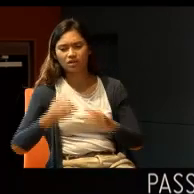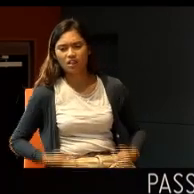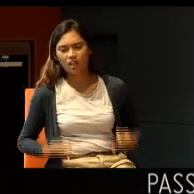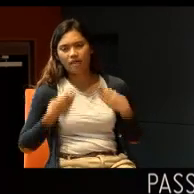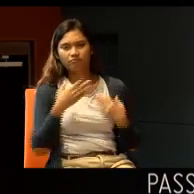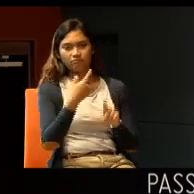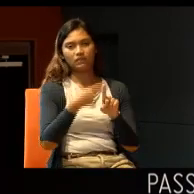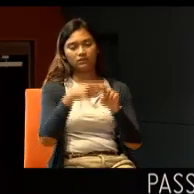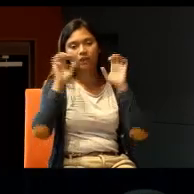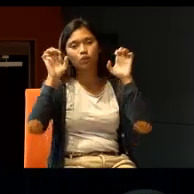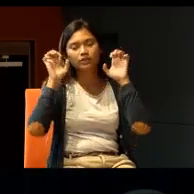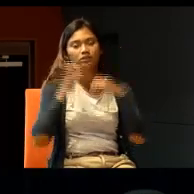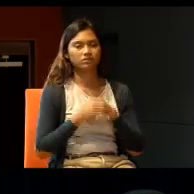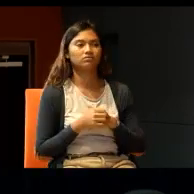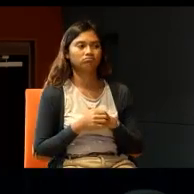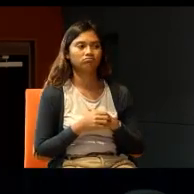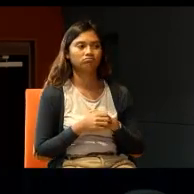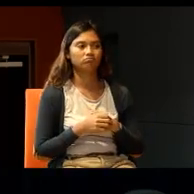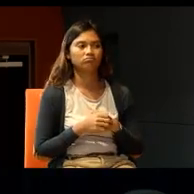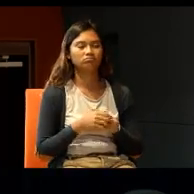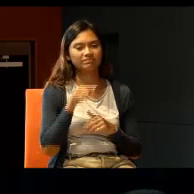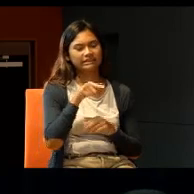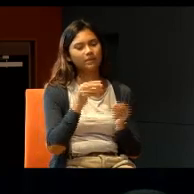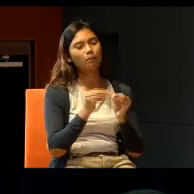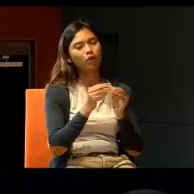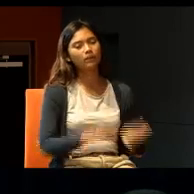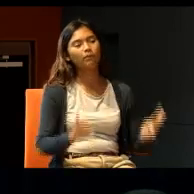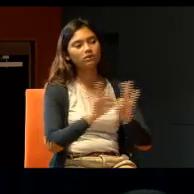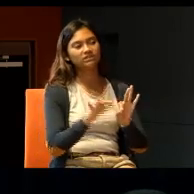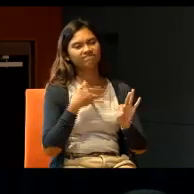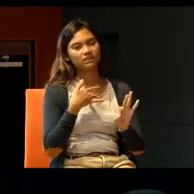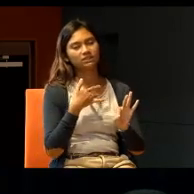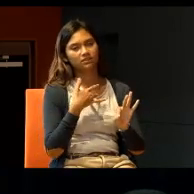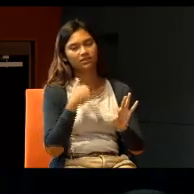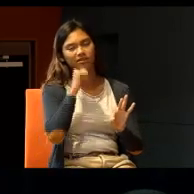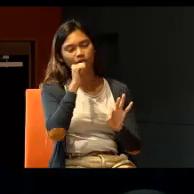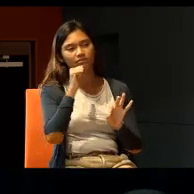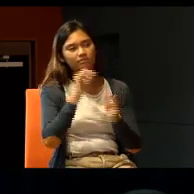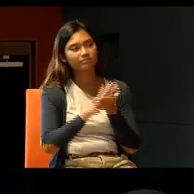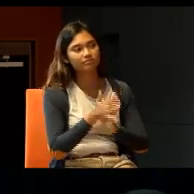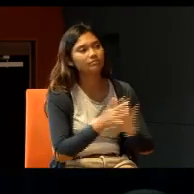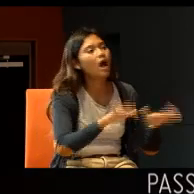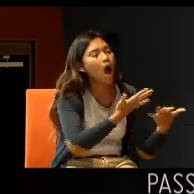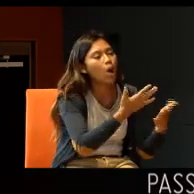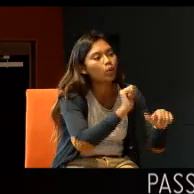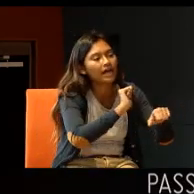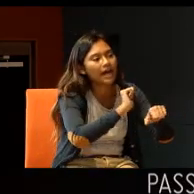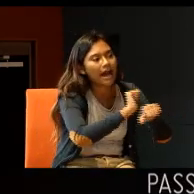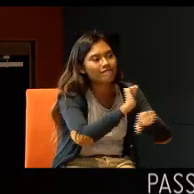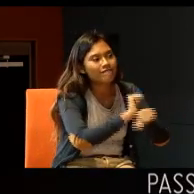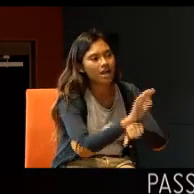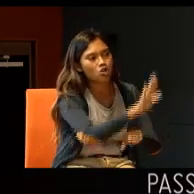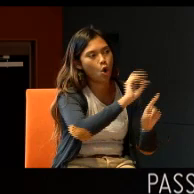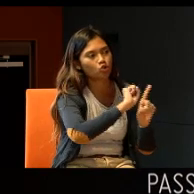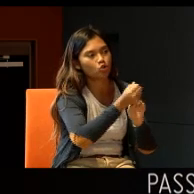is more important. So, how did it affect, your social